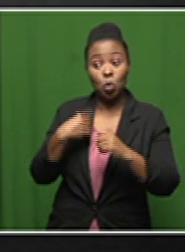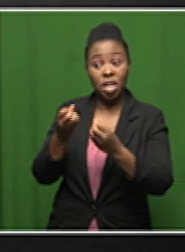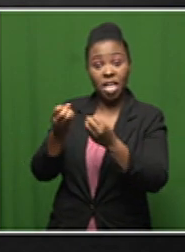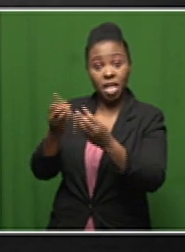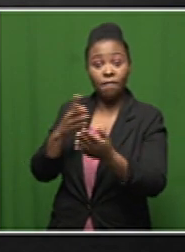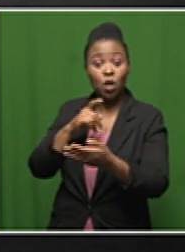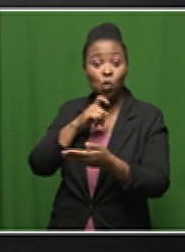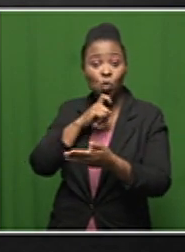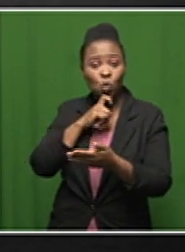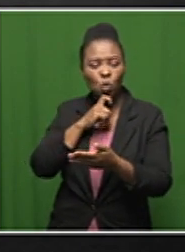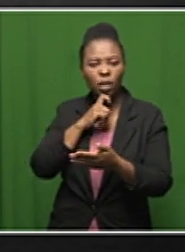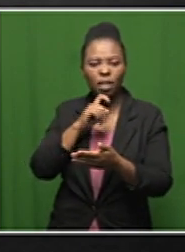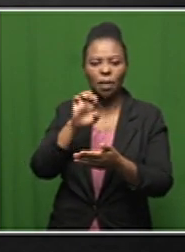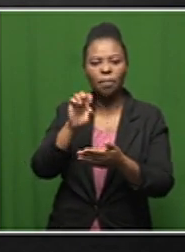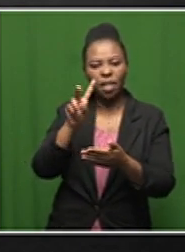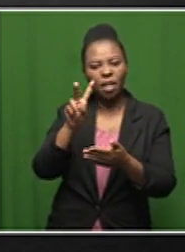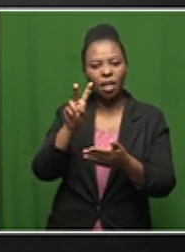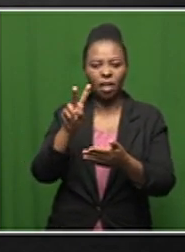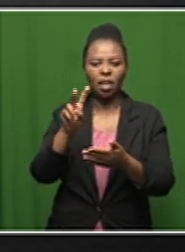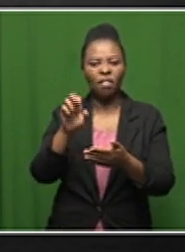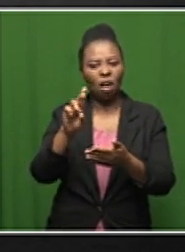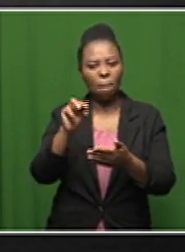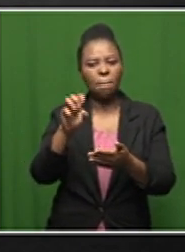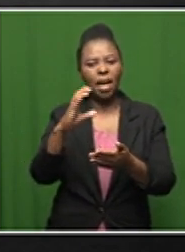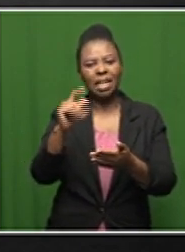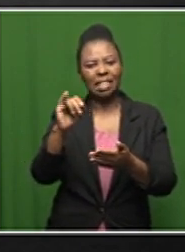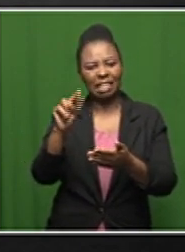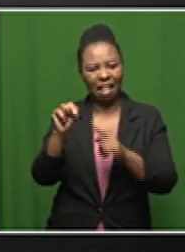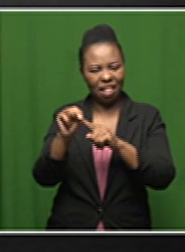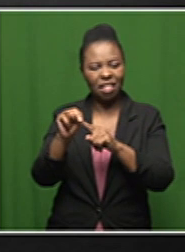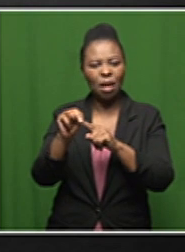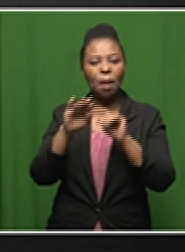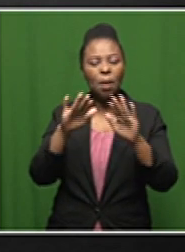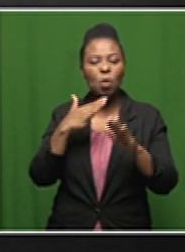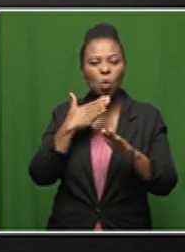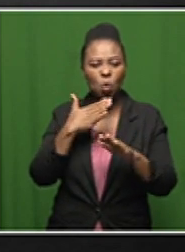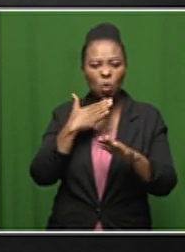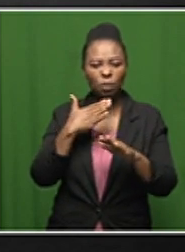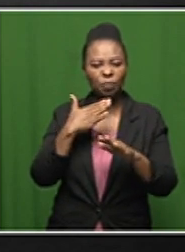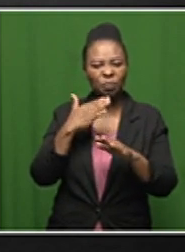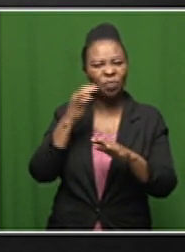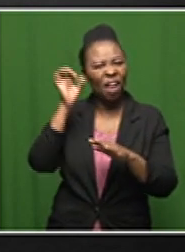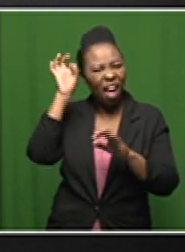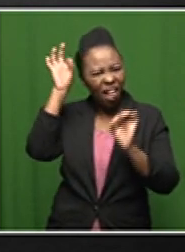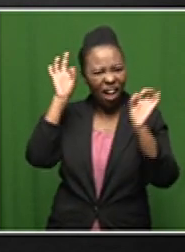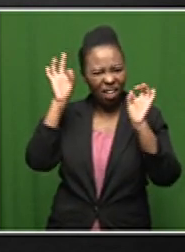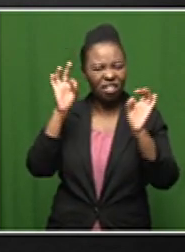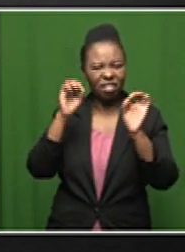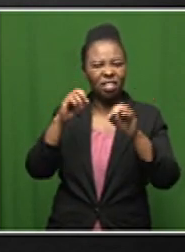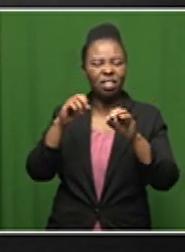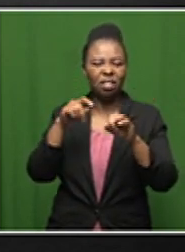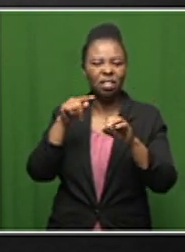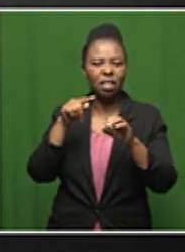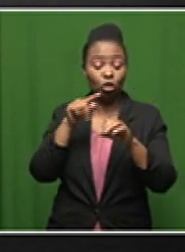topical ivermectin for the treatment of you know those individuals that have scabies or head lice so we've made this